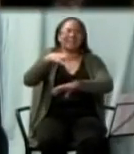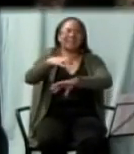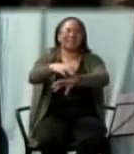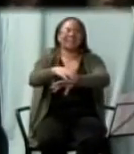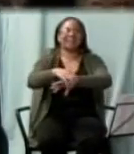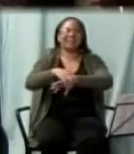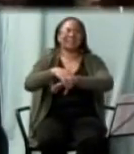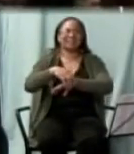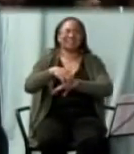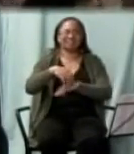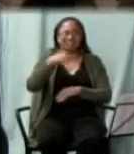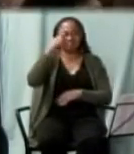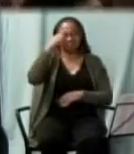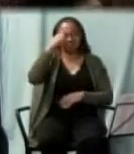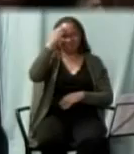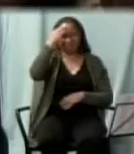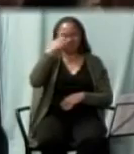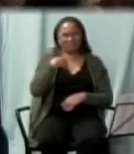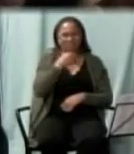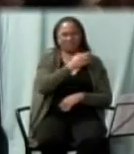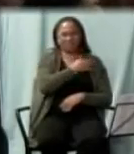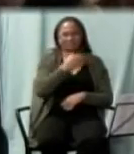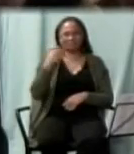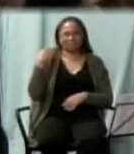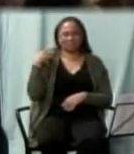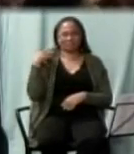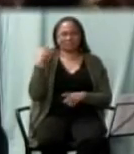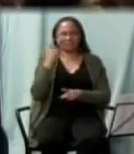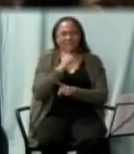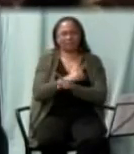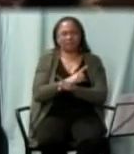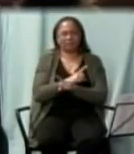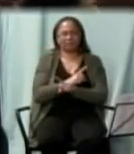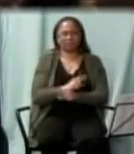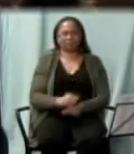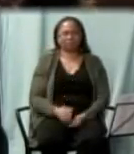name of the father and of the son and of the holy spirit amen